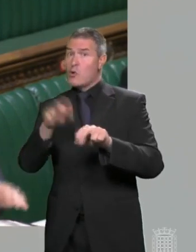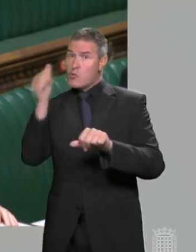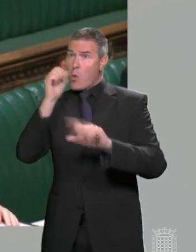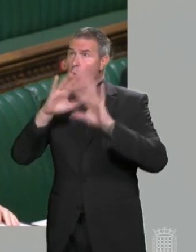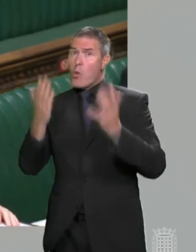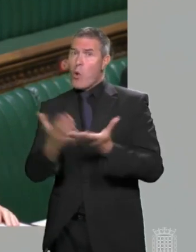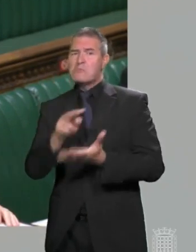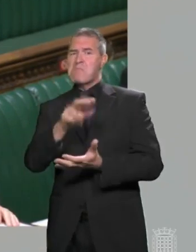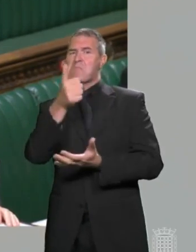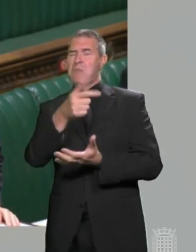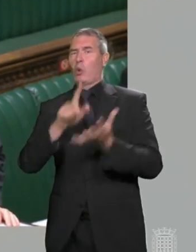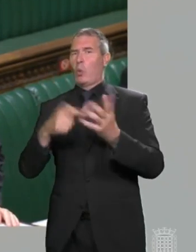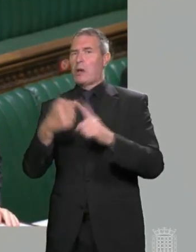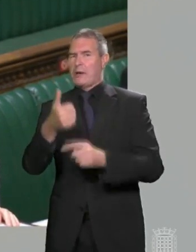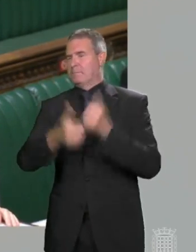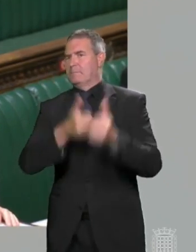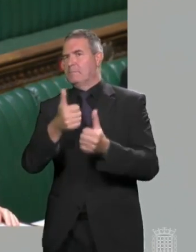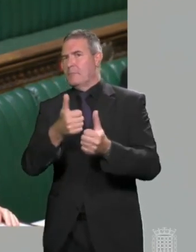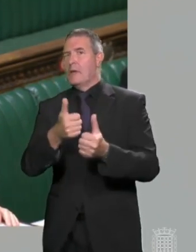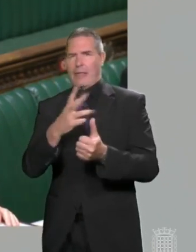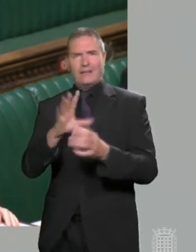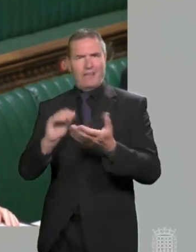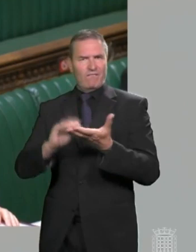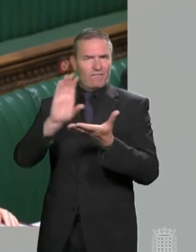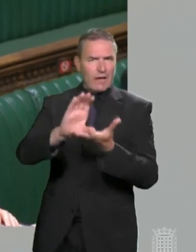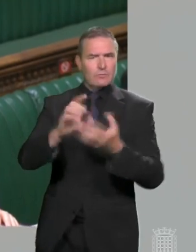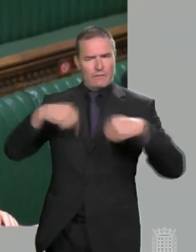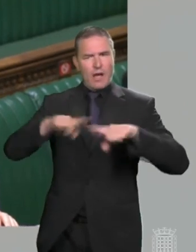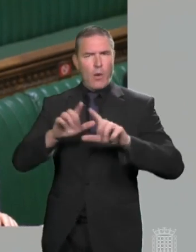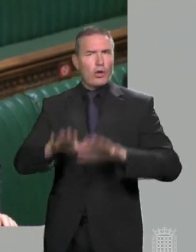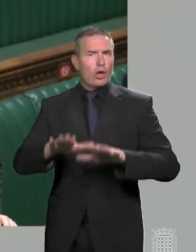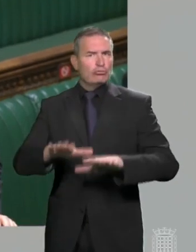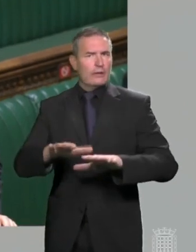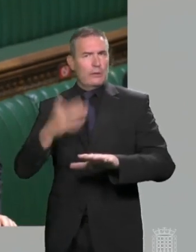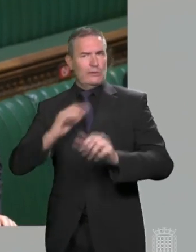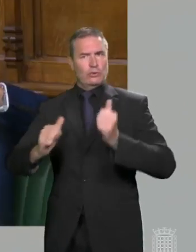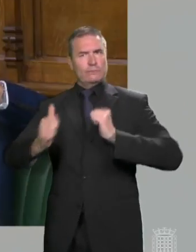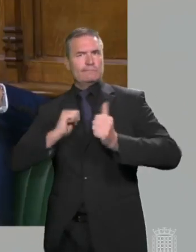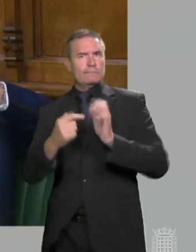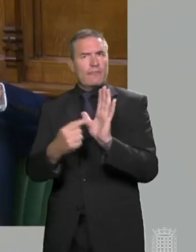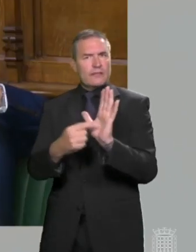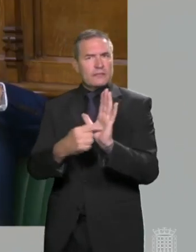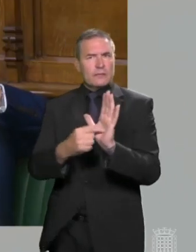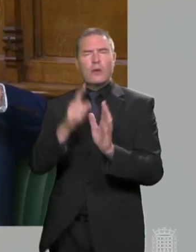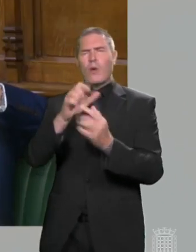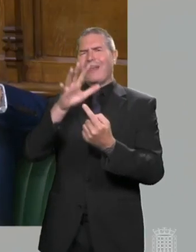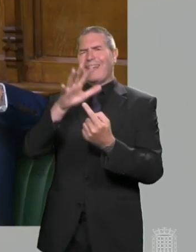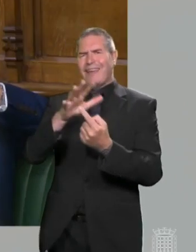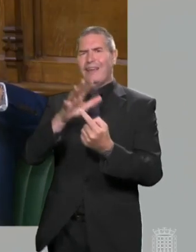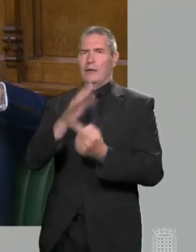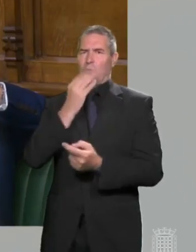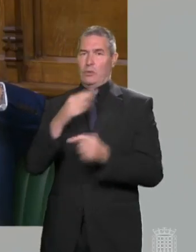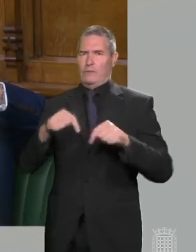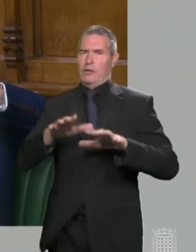of the reasons that we're capable of attracting so much inward investment into this country, Mr Speaker, but also one of the key exports,